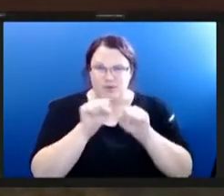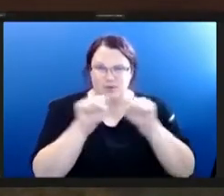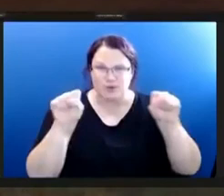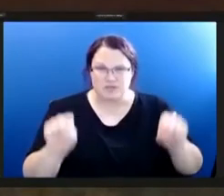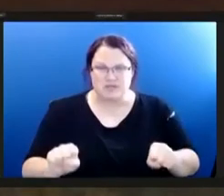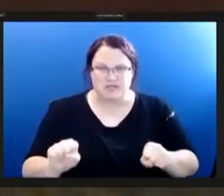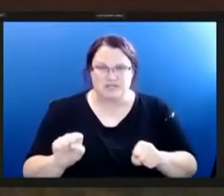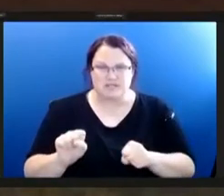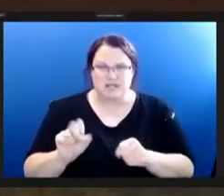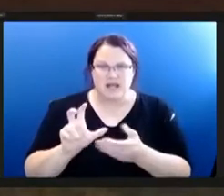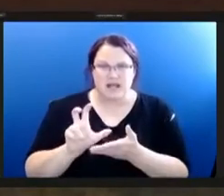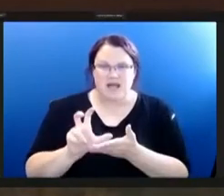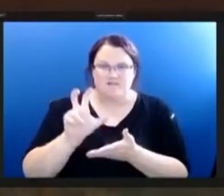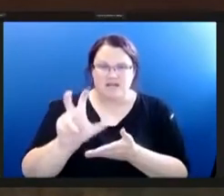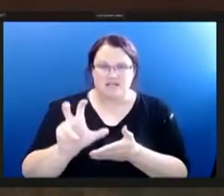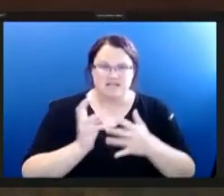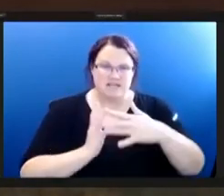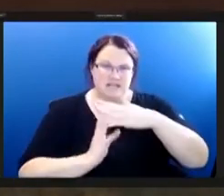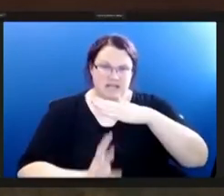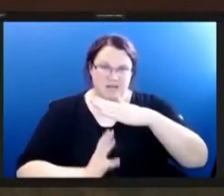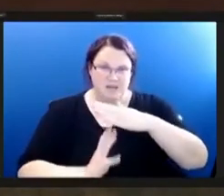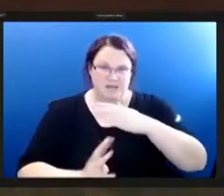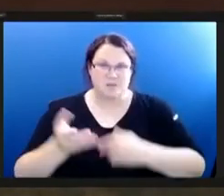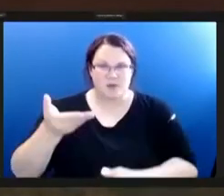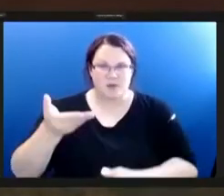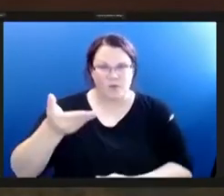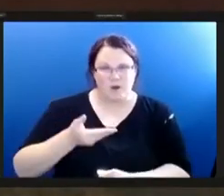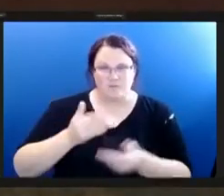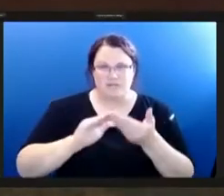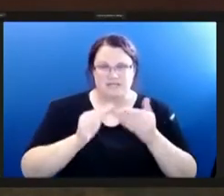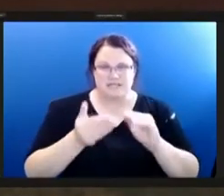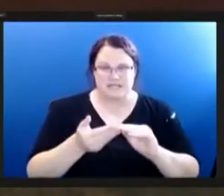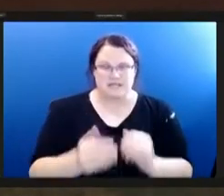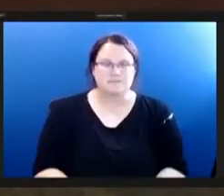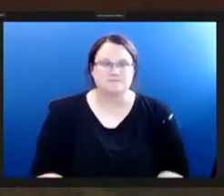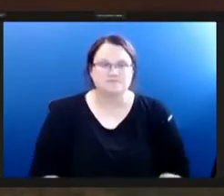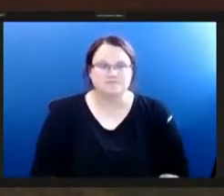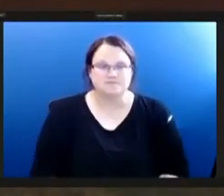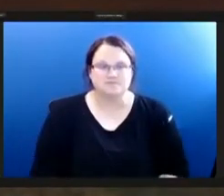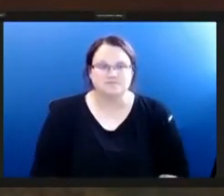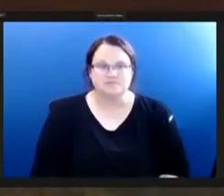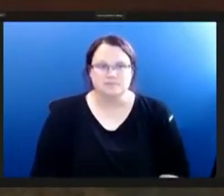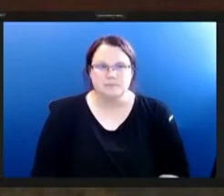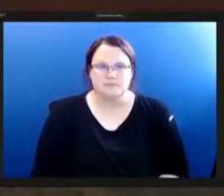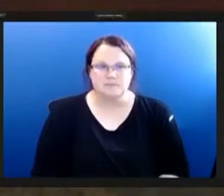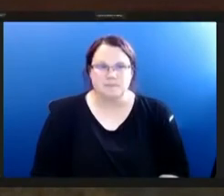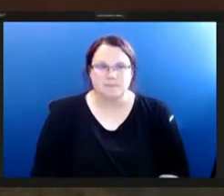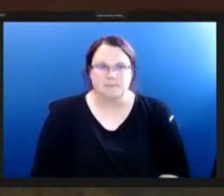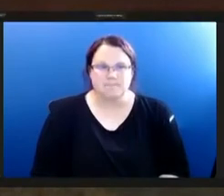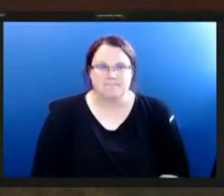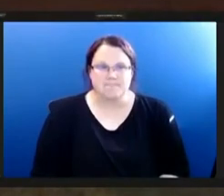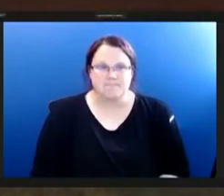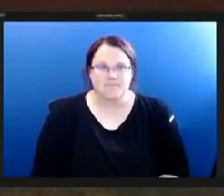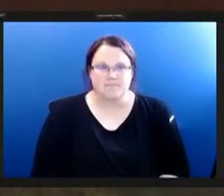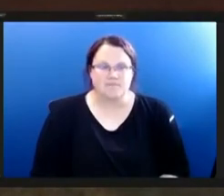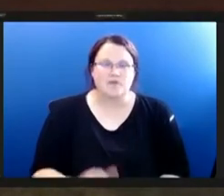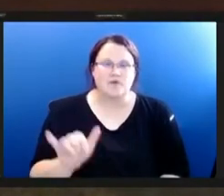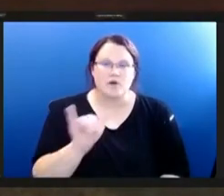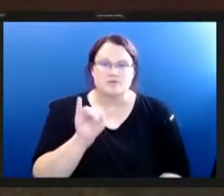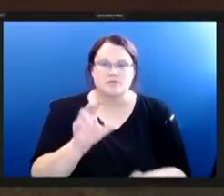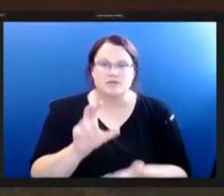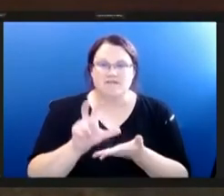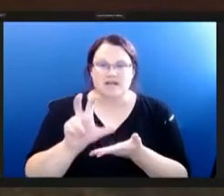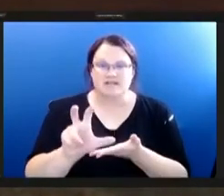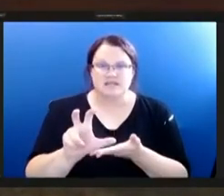our immigrants and being a welcoming city um and it's also investing in our educational success